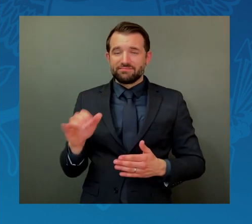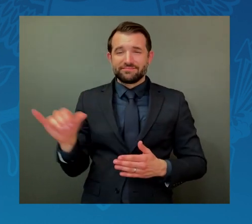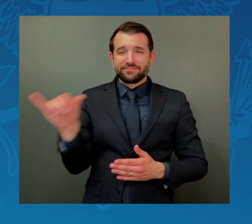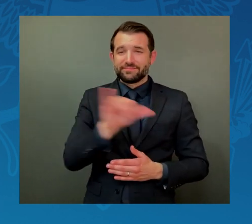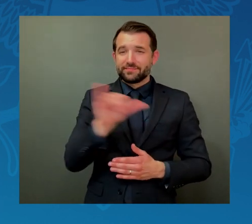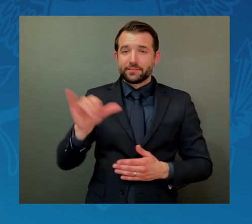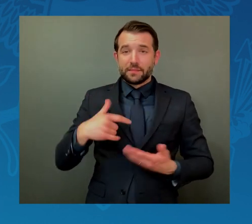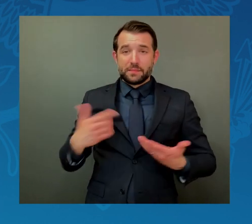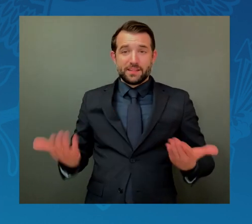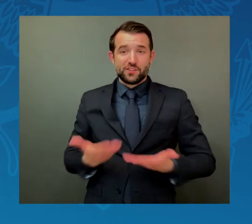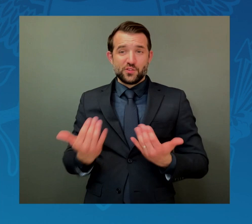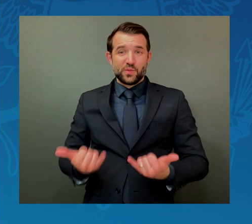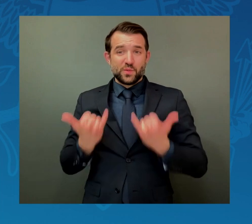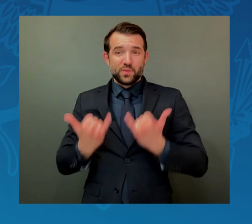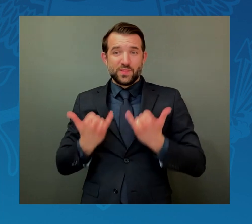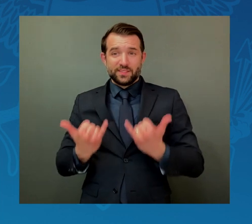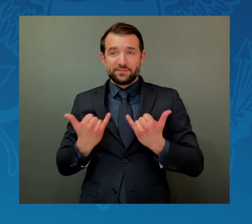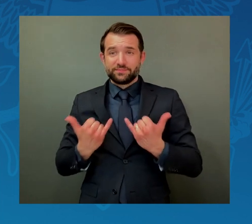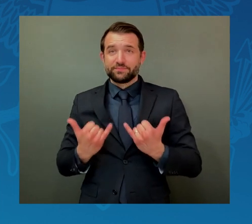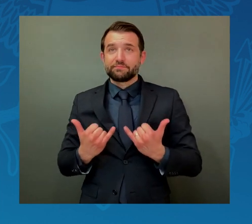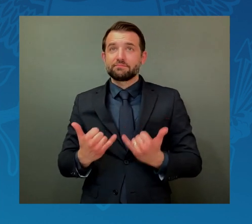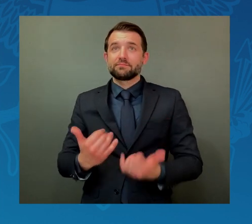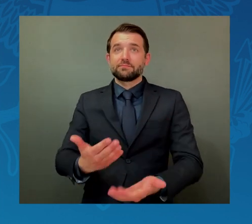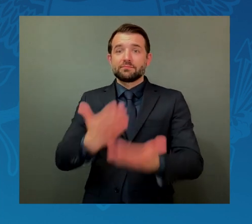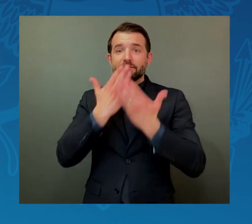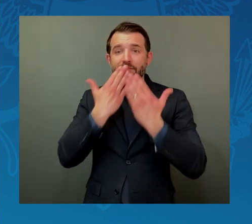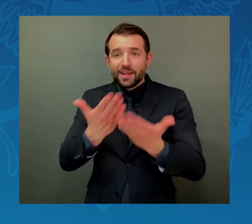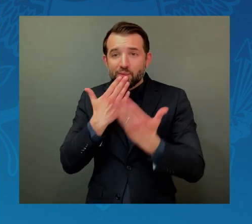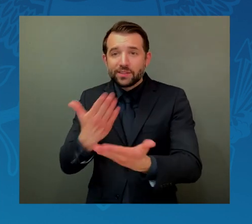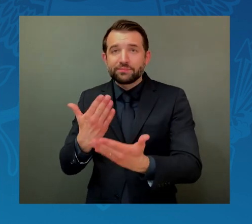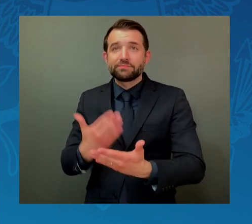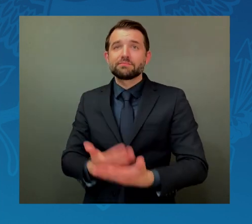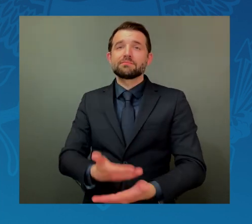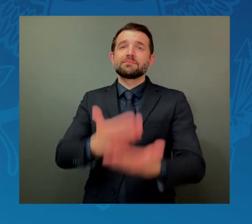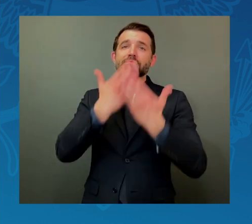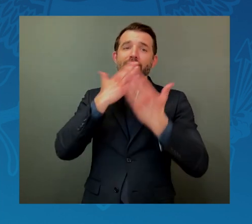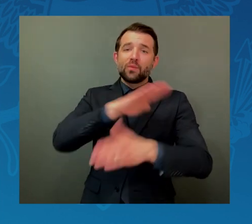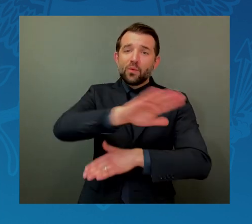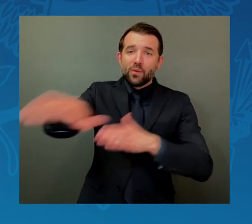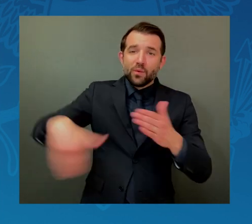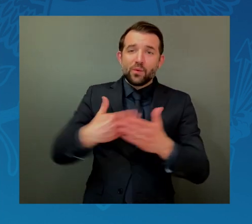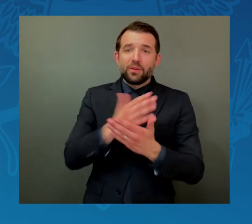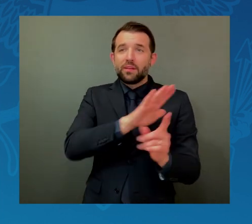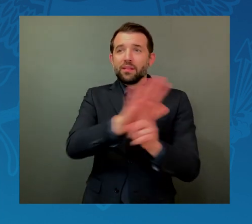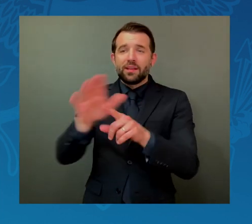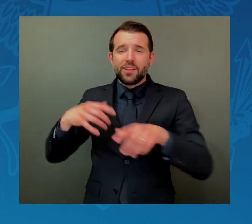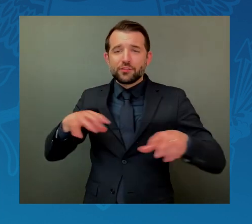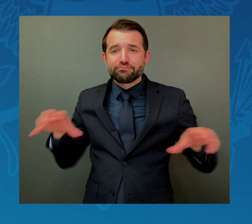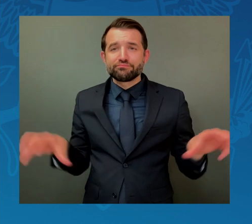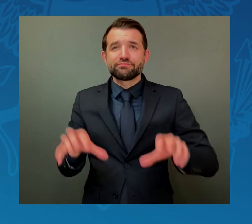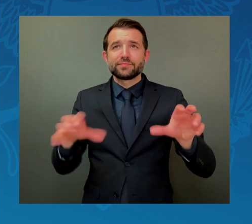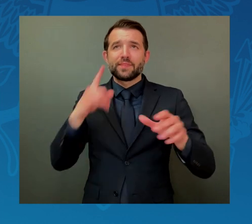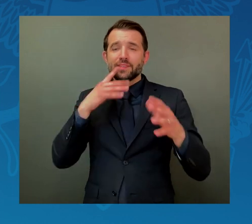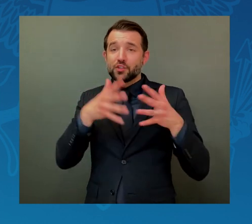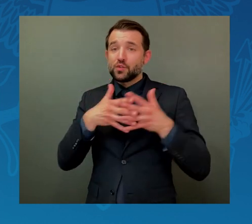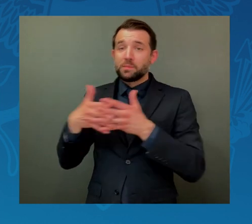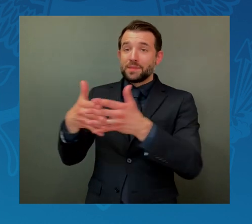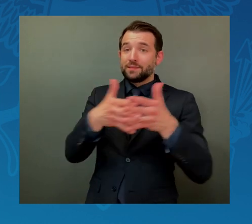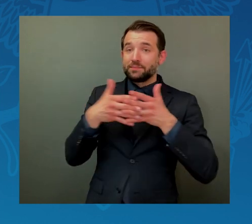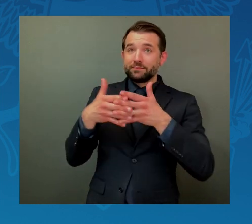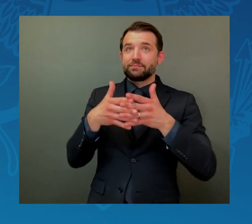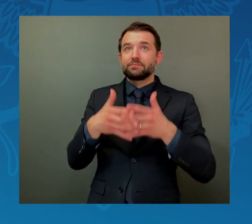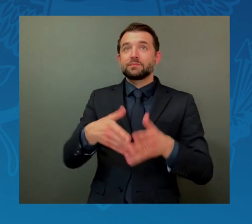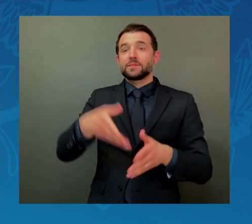So thank you all again for all that you do on behalf of our country. God bless you